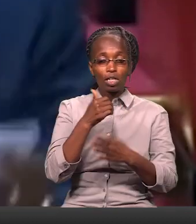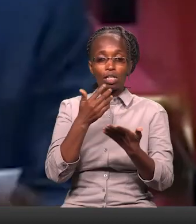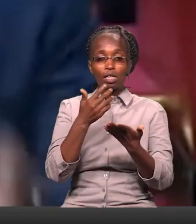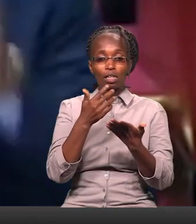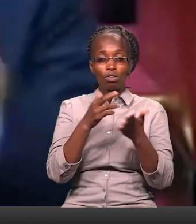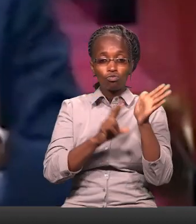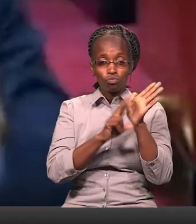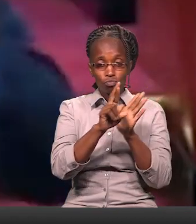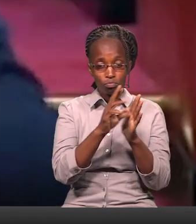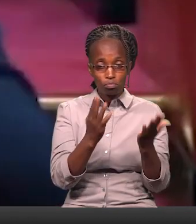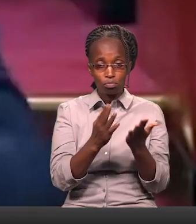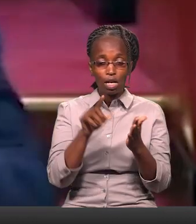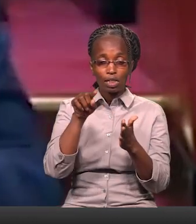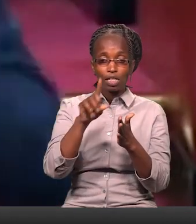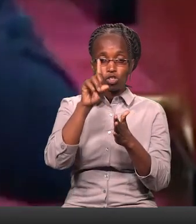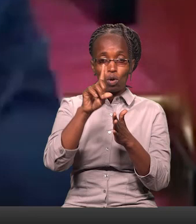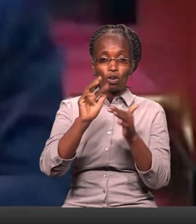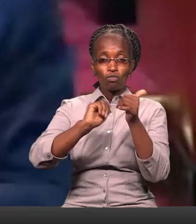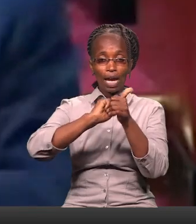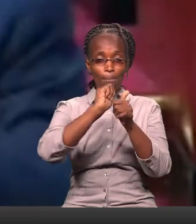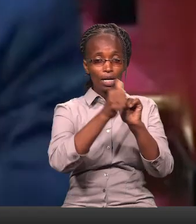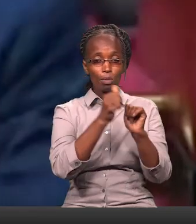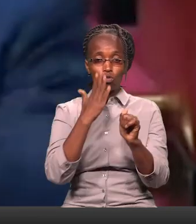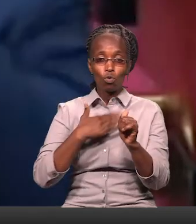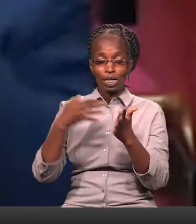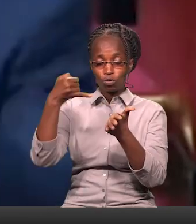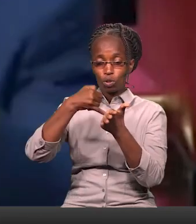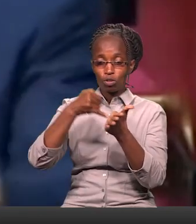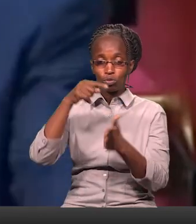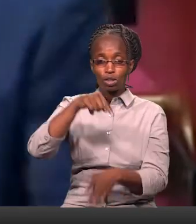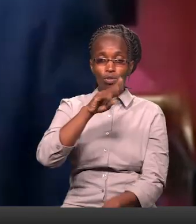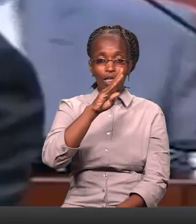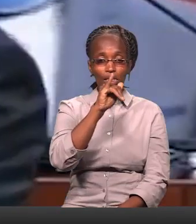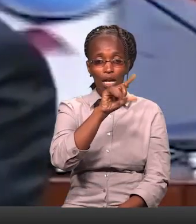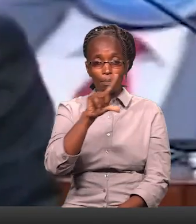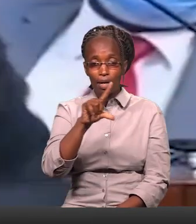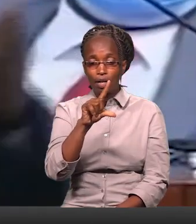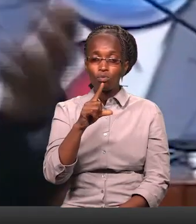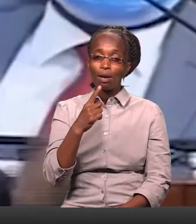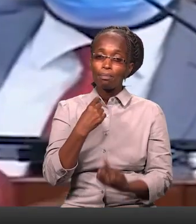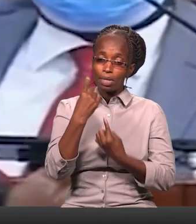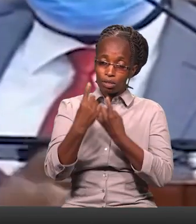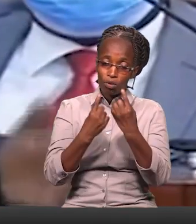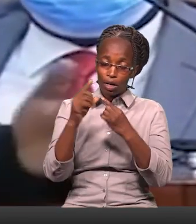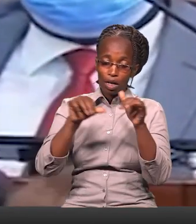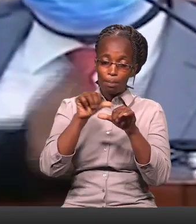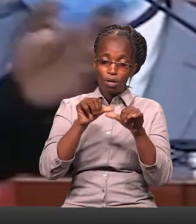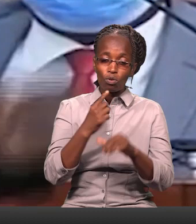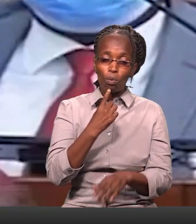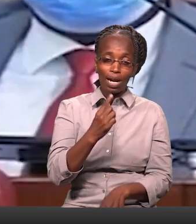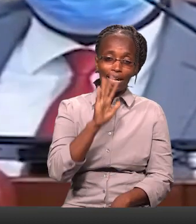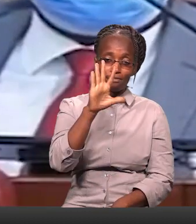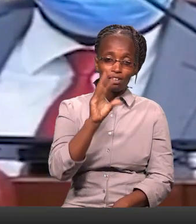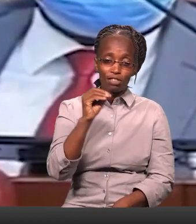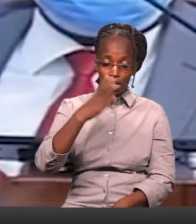And this is one of the fundamental amendments that we are bringing in this bill I've been talking of 150 members